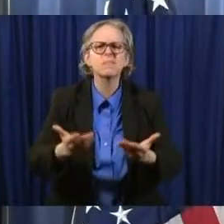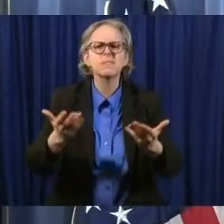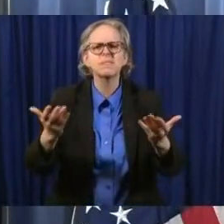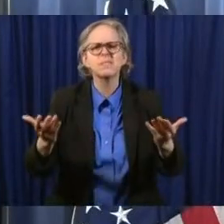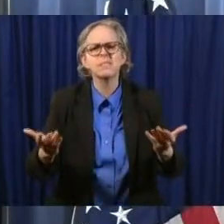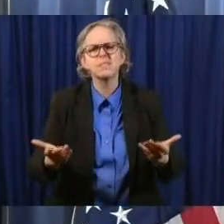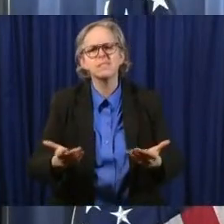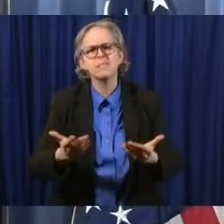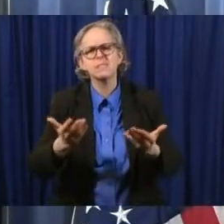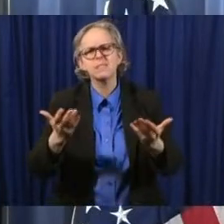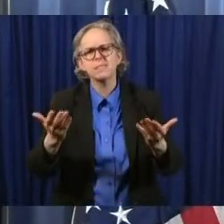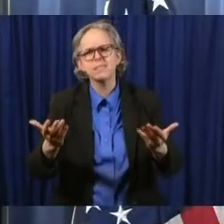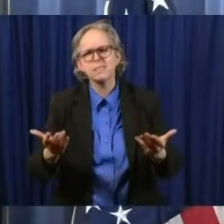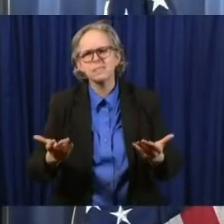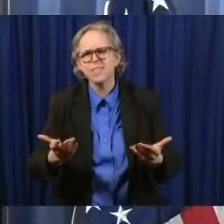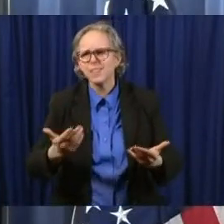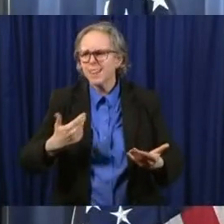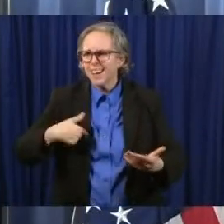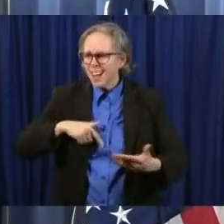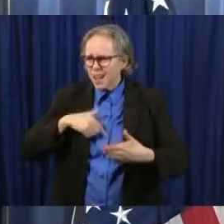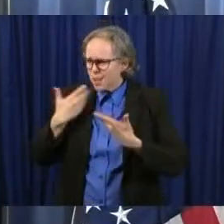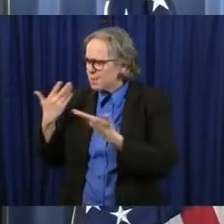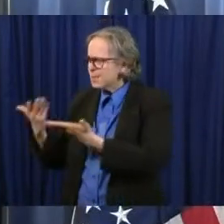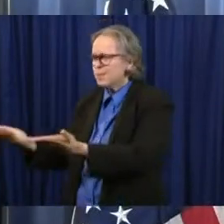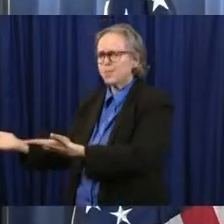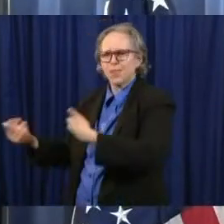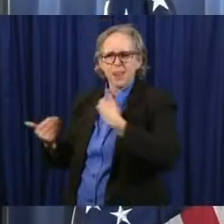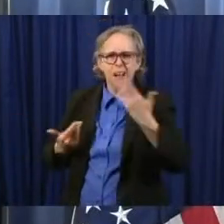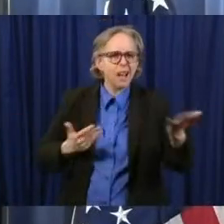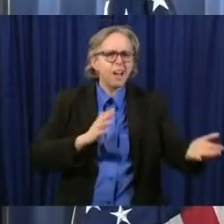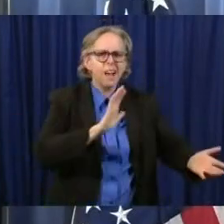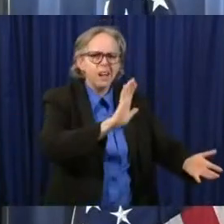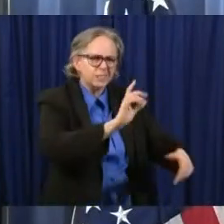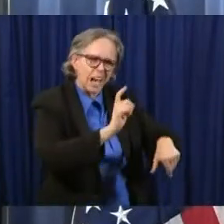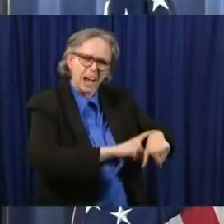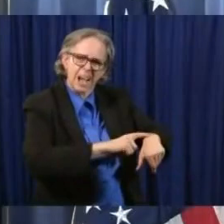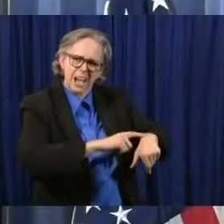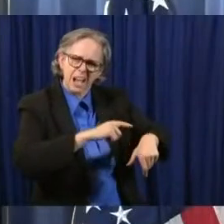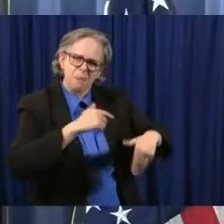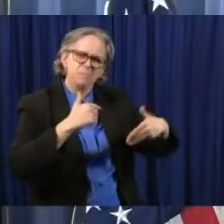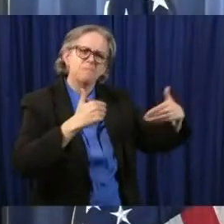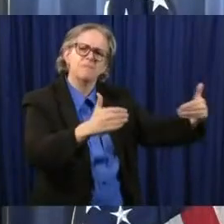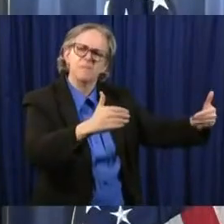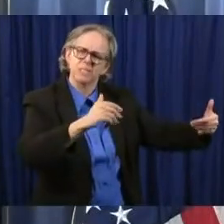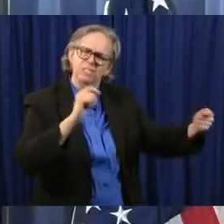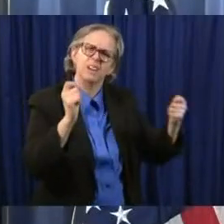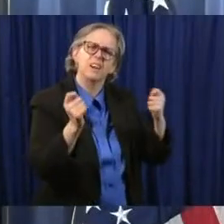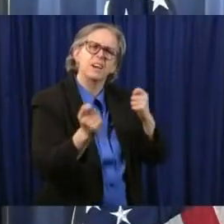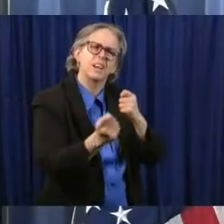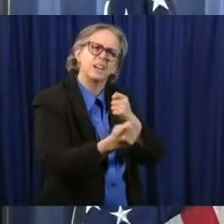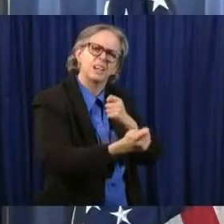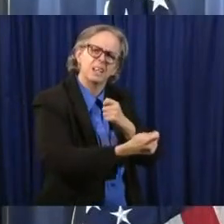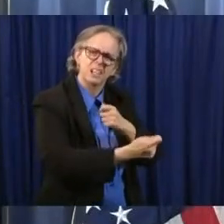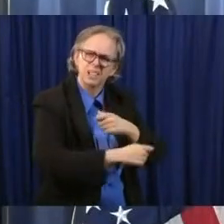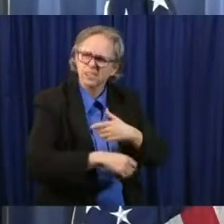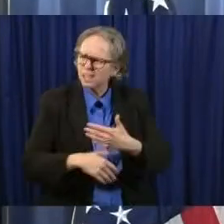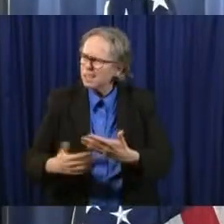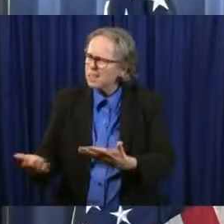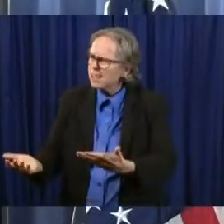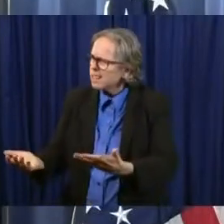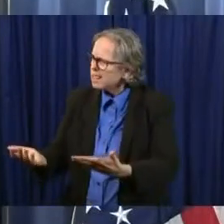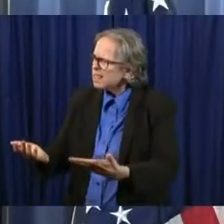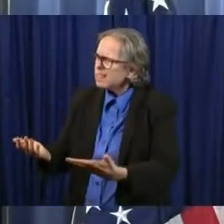with our arms wide open time for a change for every drop in the